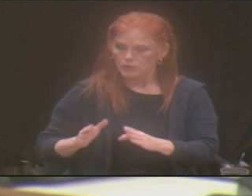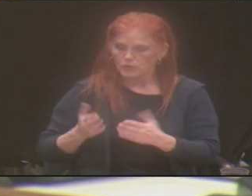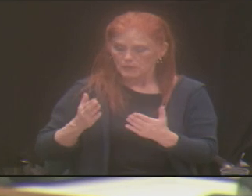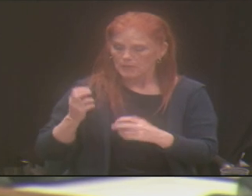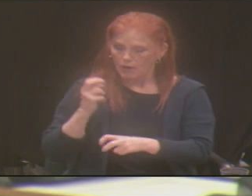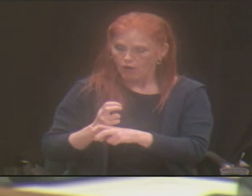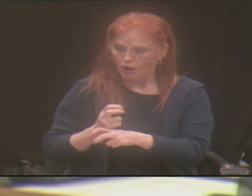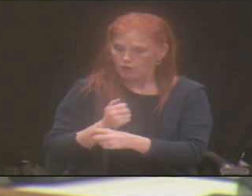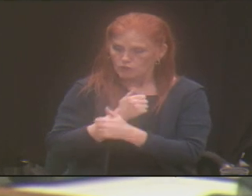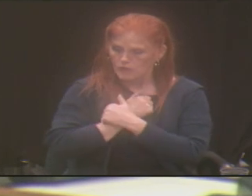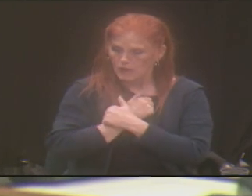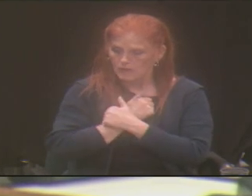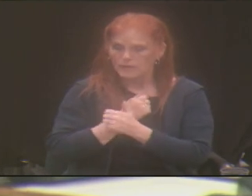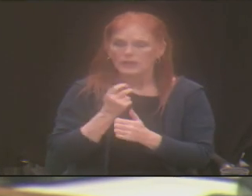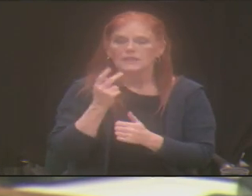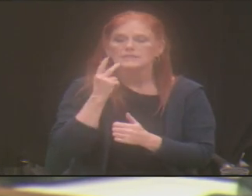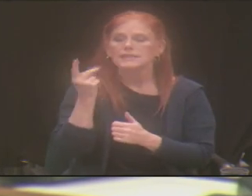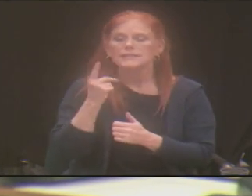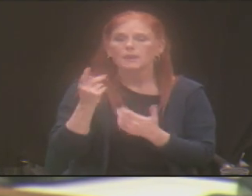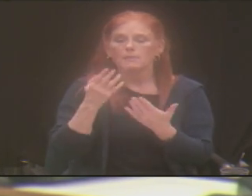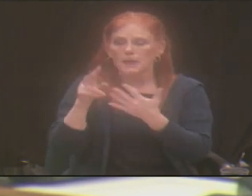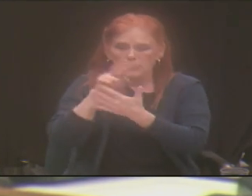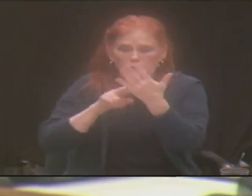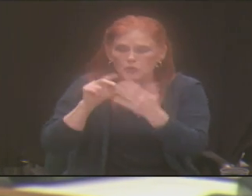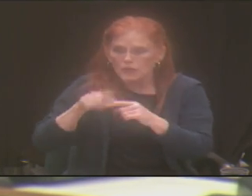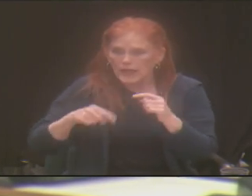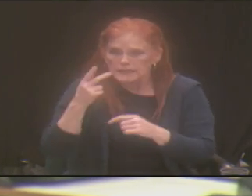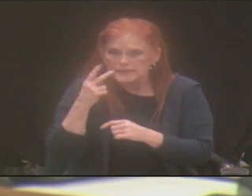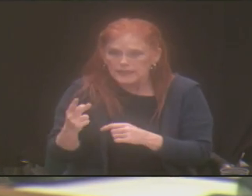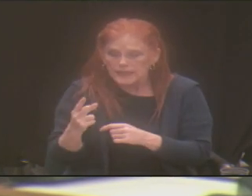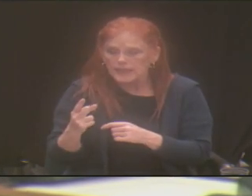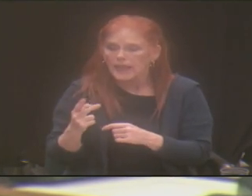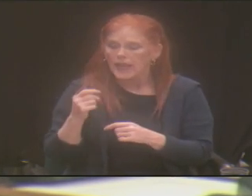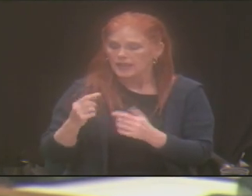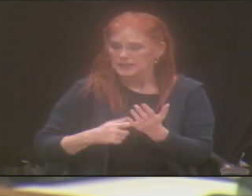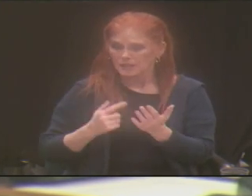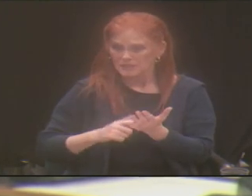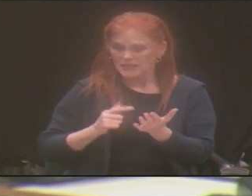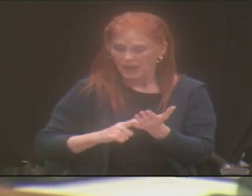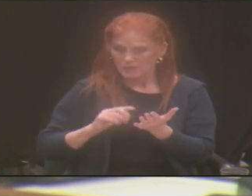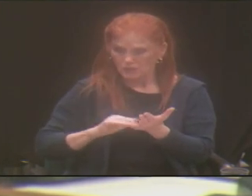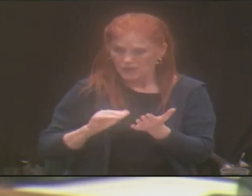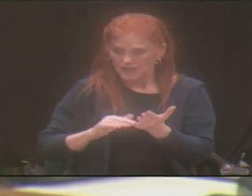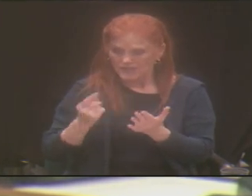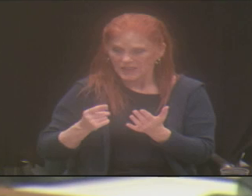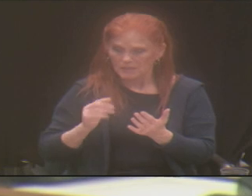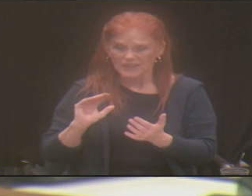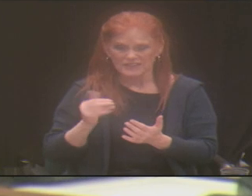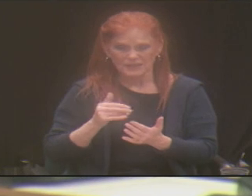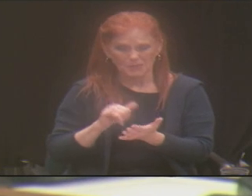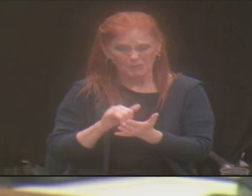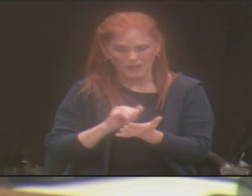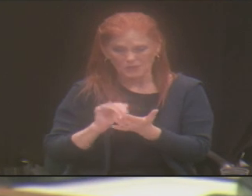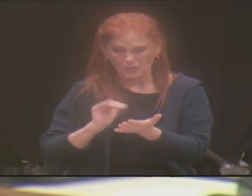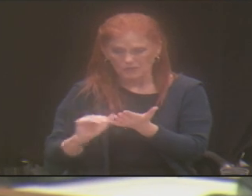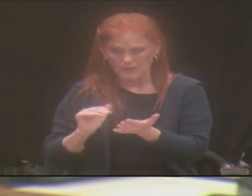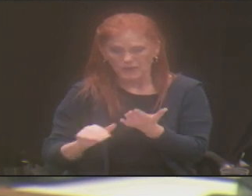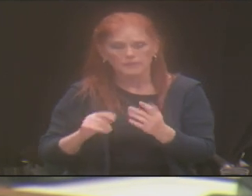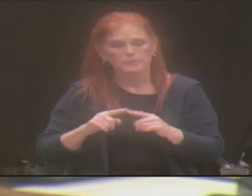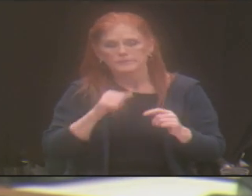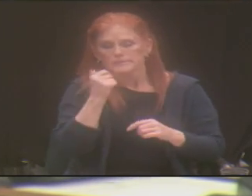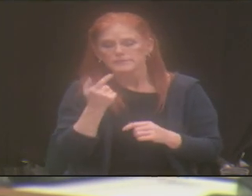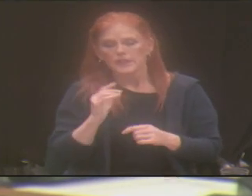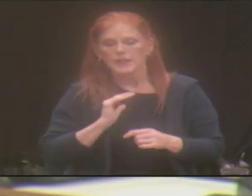see the invisible, and forgive the unforgivable. And we have to be able to do that not just within our house,